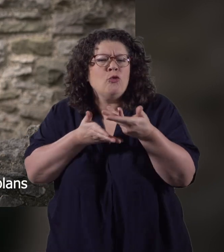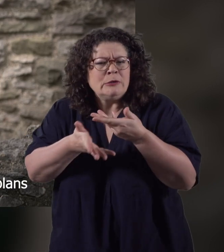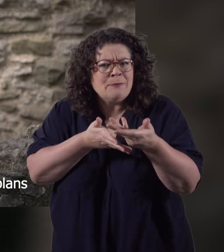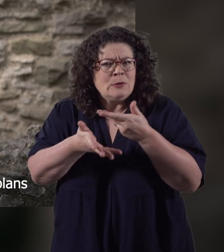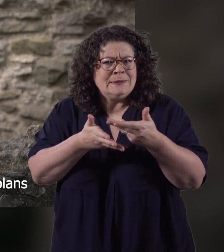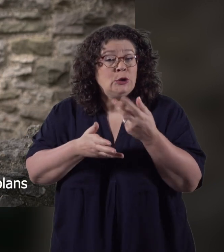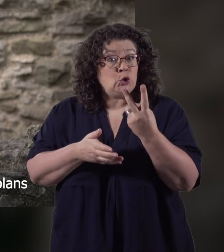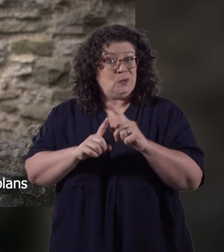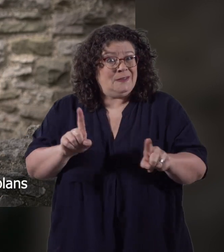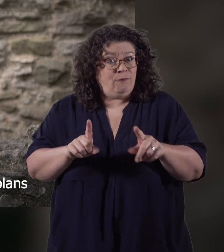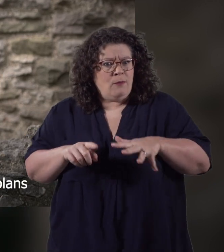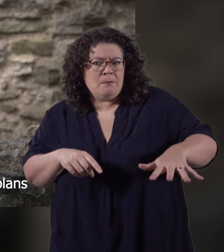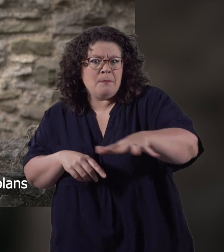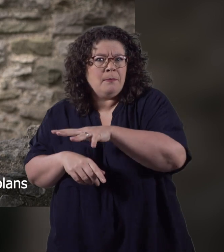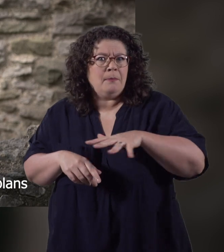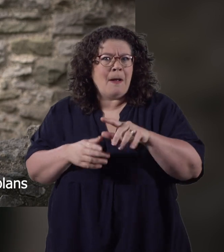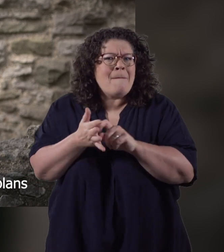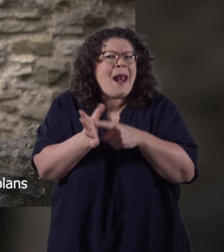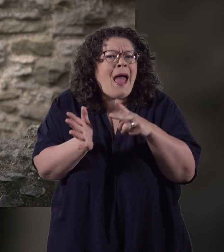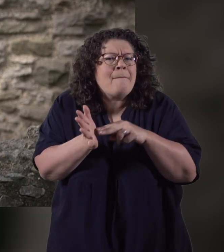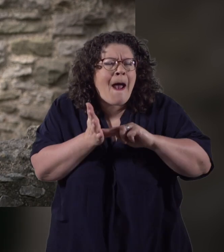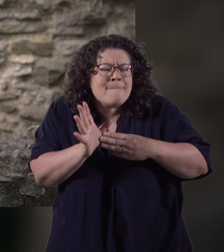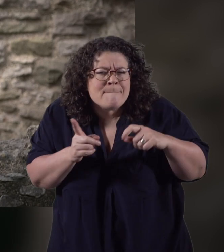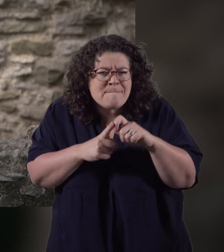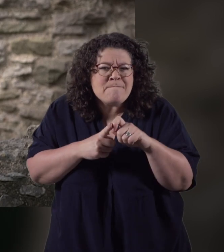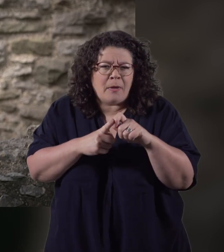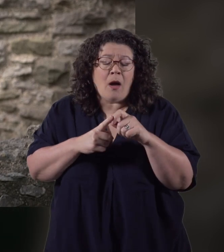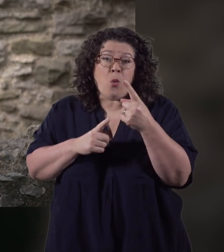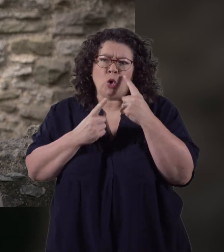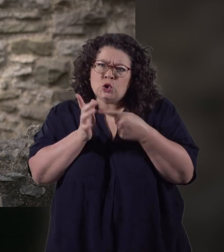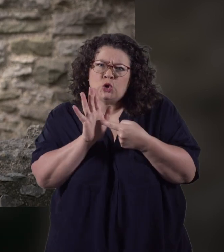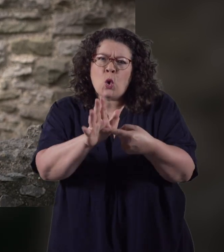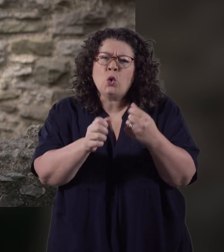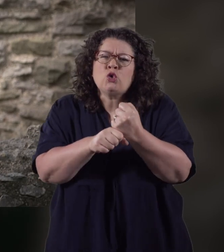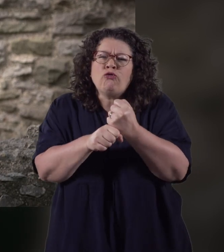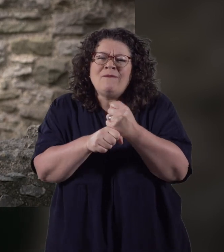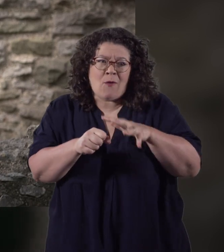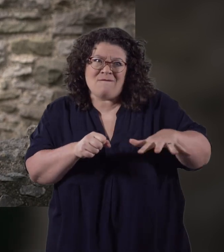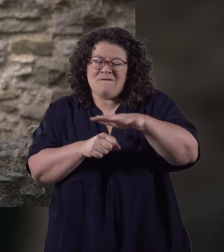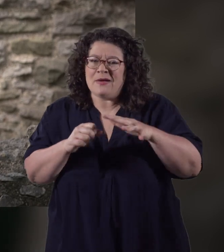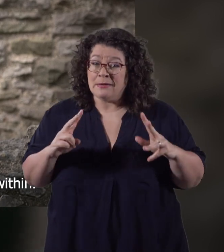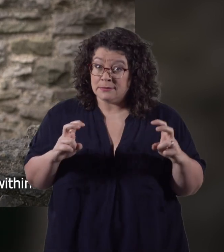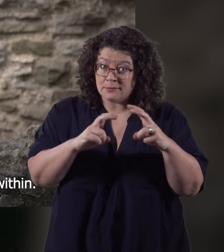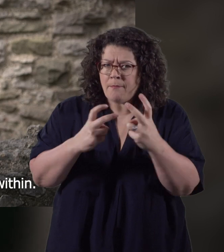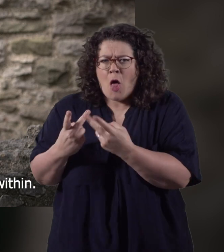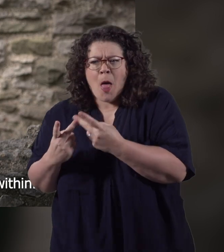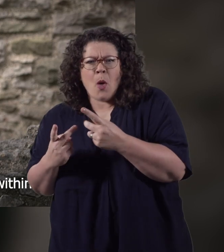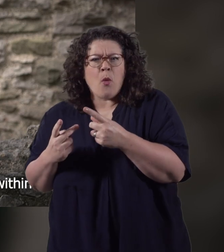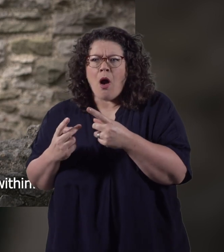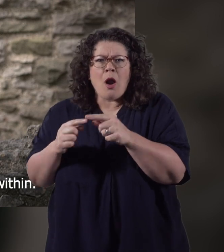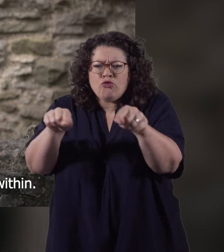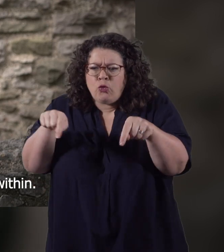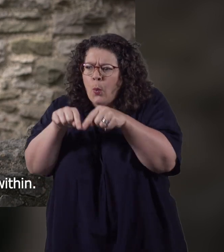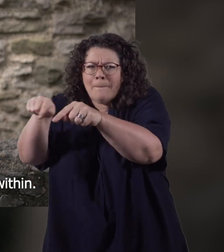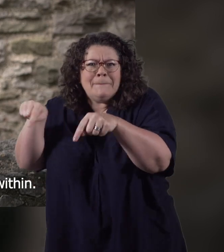correspondence two different floor plans. One, one that shows the geography of the castle and the other that